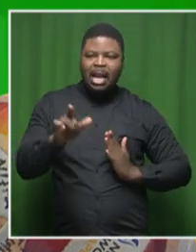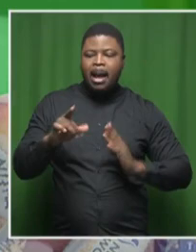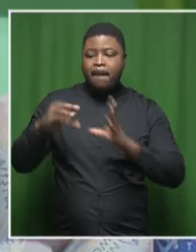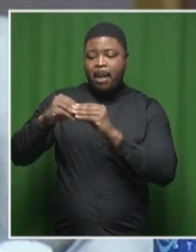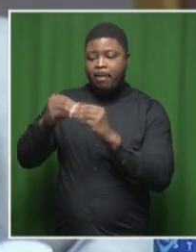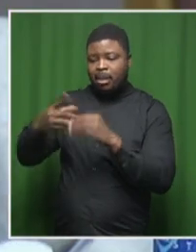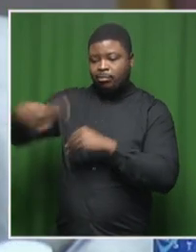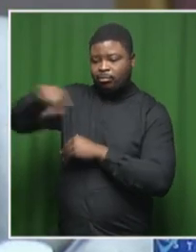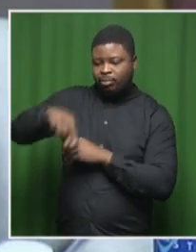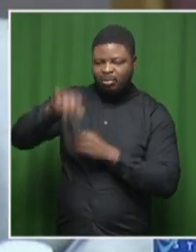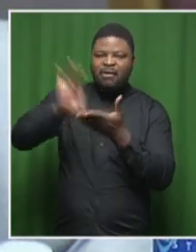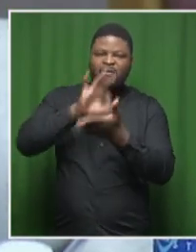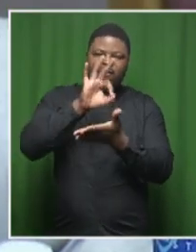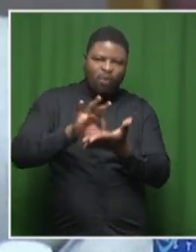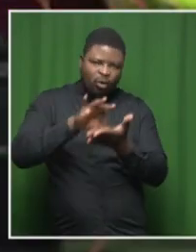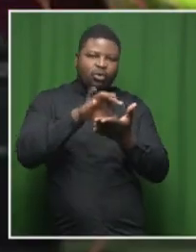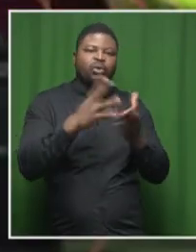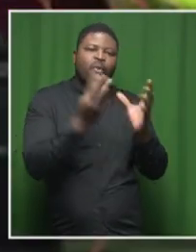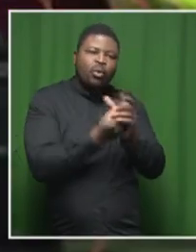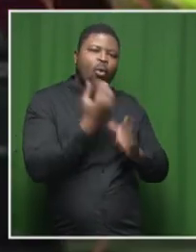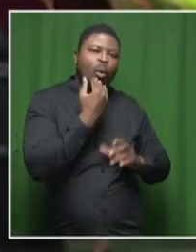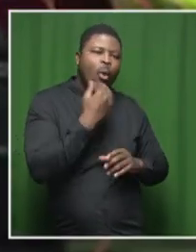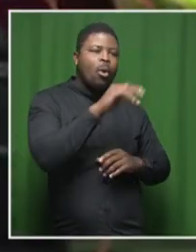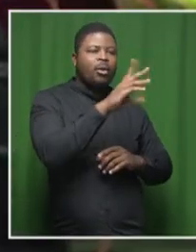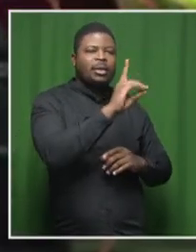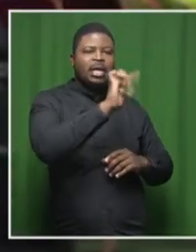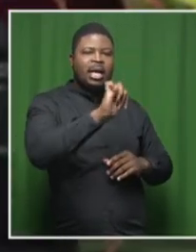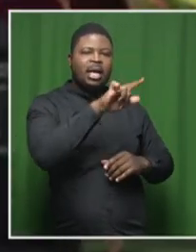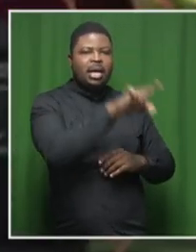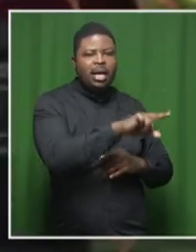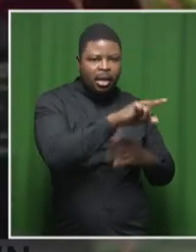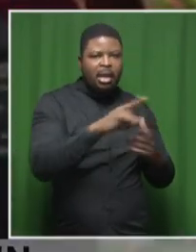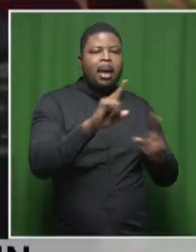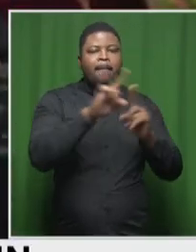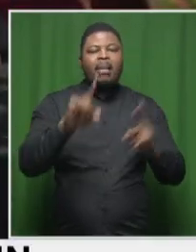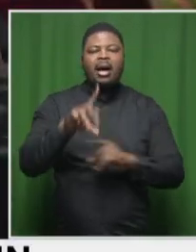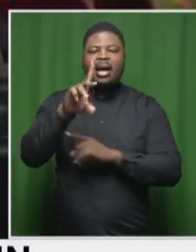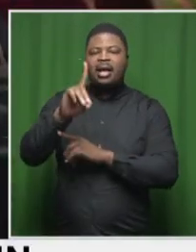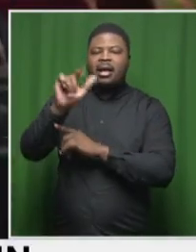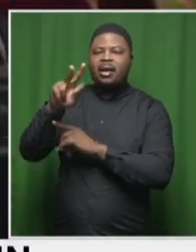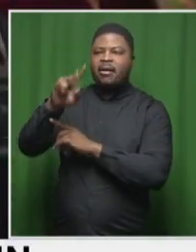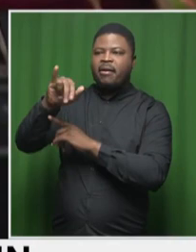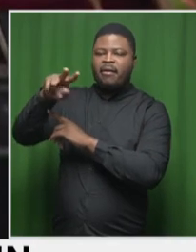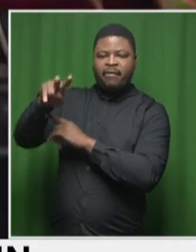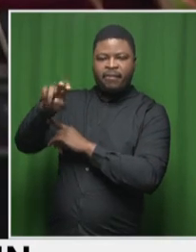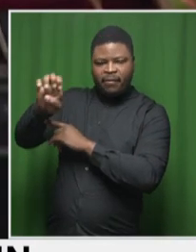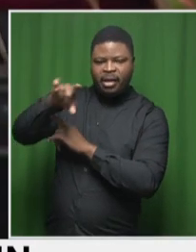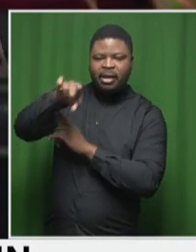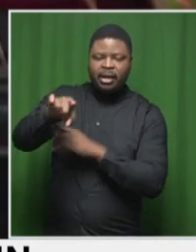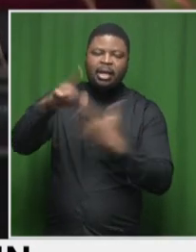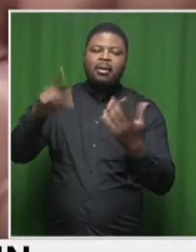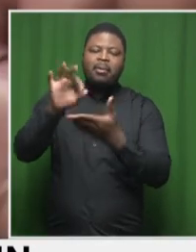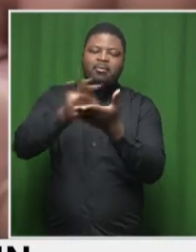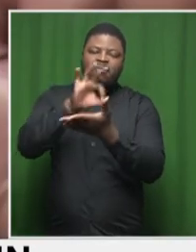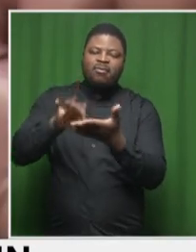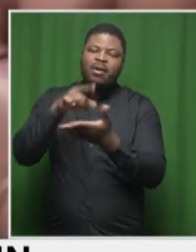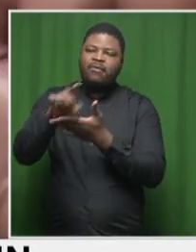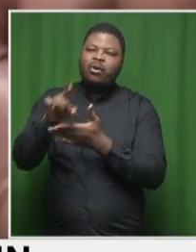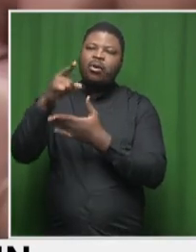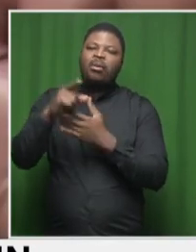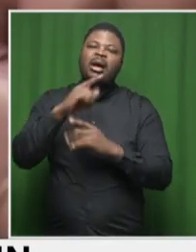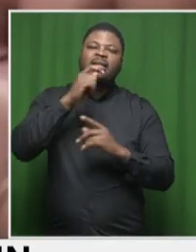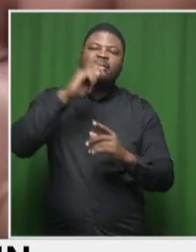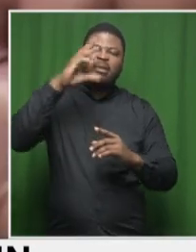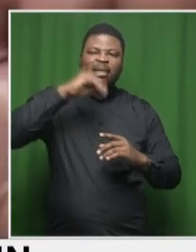where the Democratic Alliance's councillor Mareike Davies was elected as the speaker despite the fact that the ANC had the